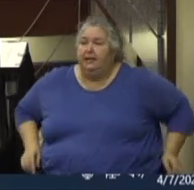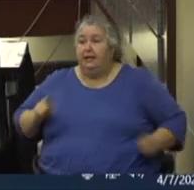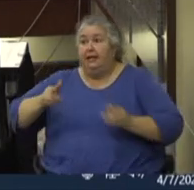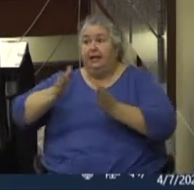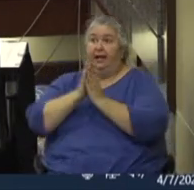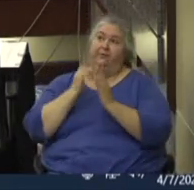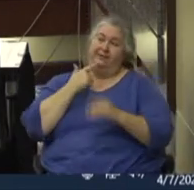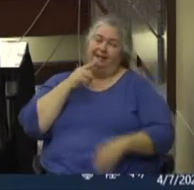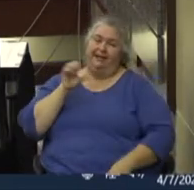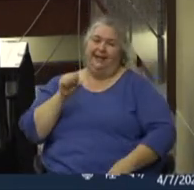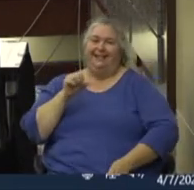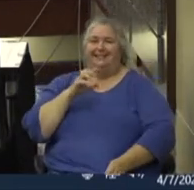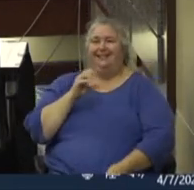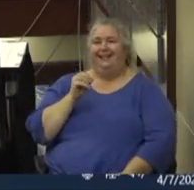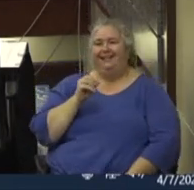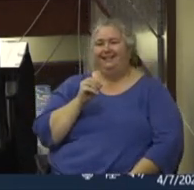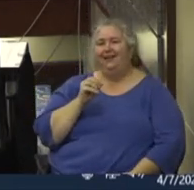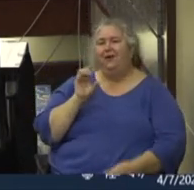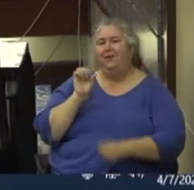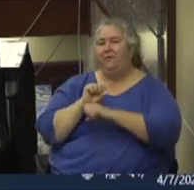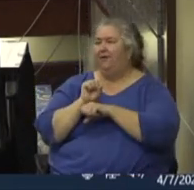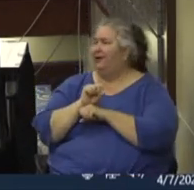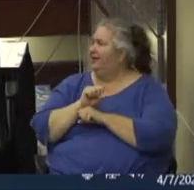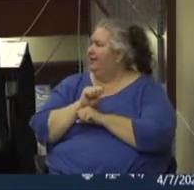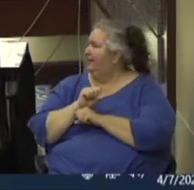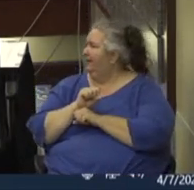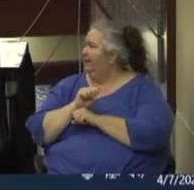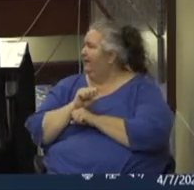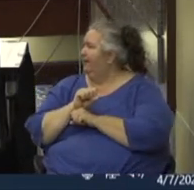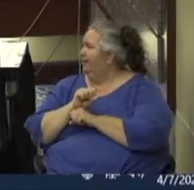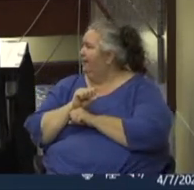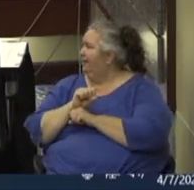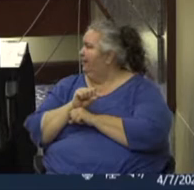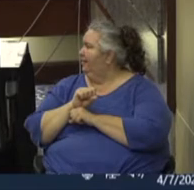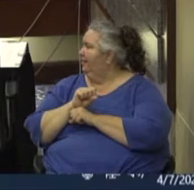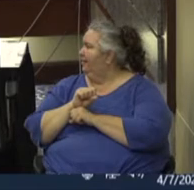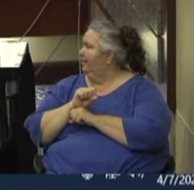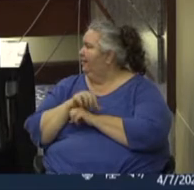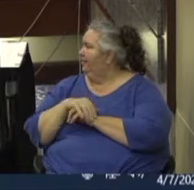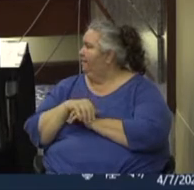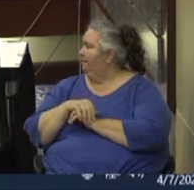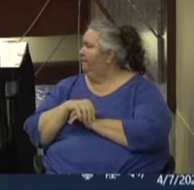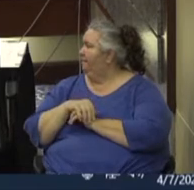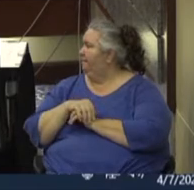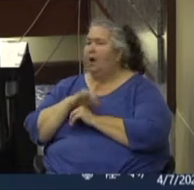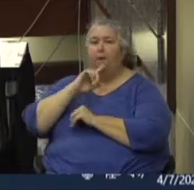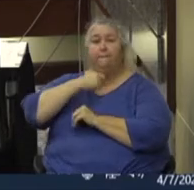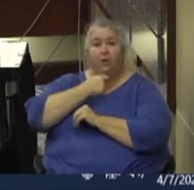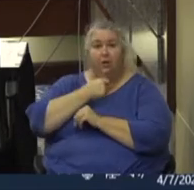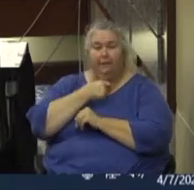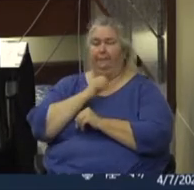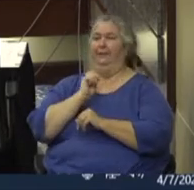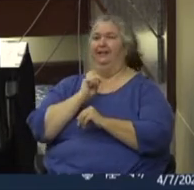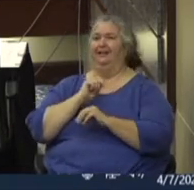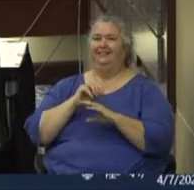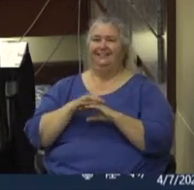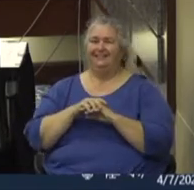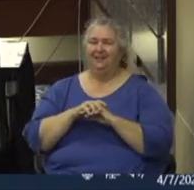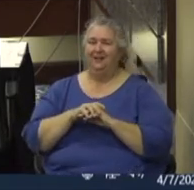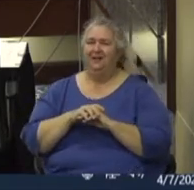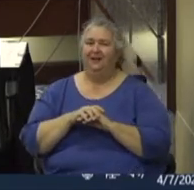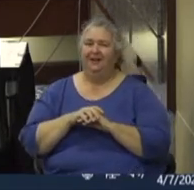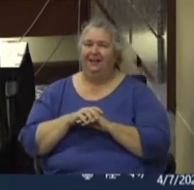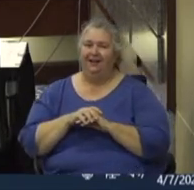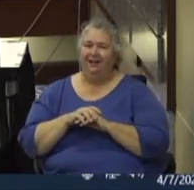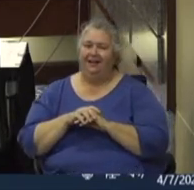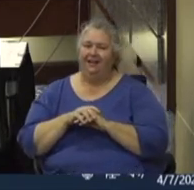And the fact that working alongside... Line muted. Line unmuted. She has, you know,